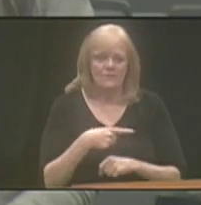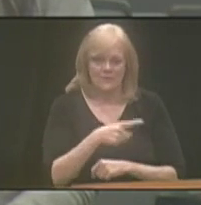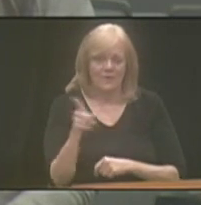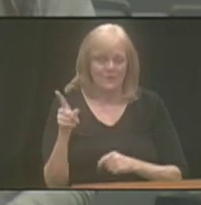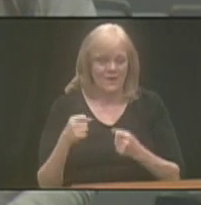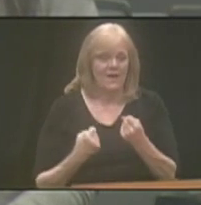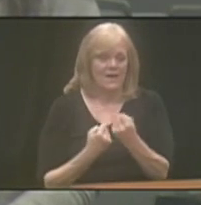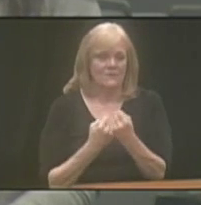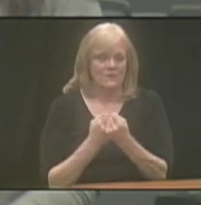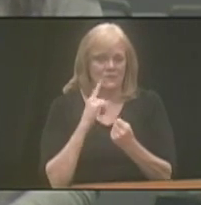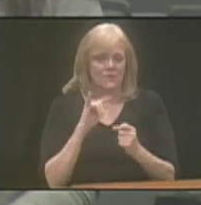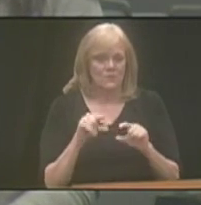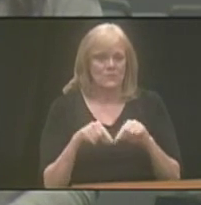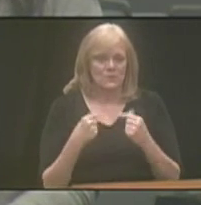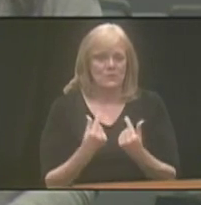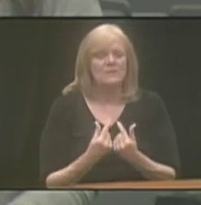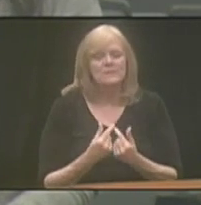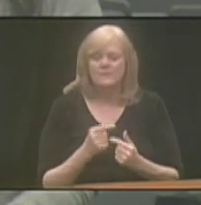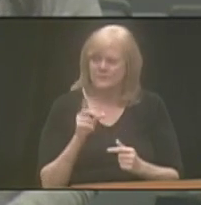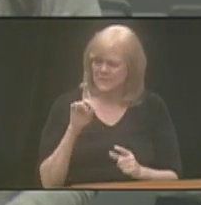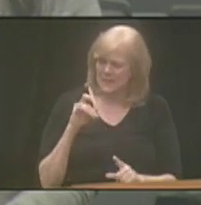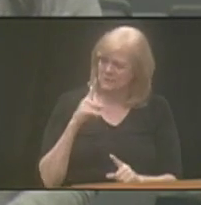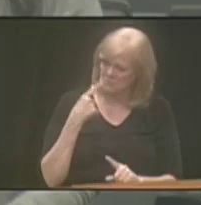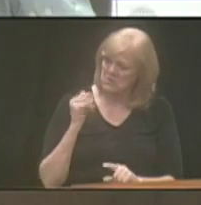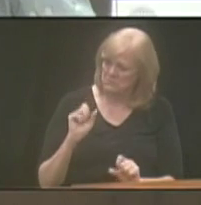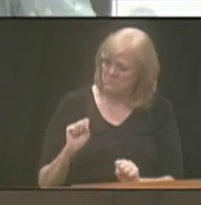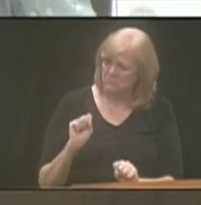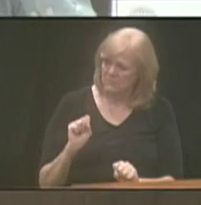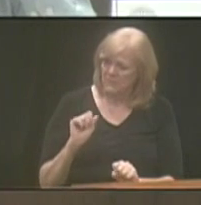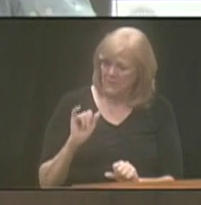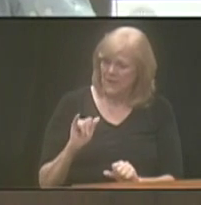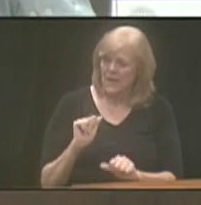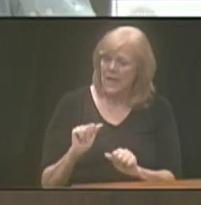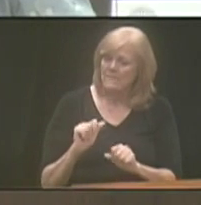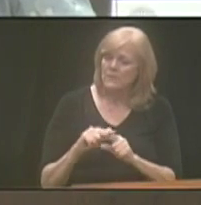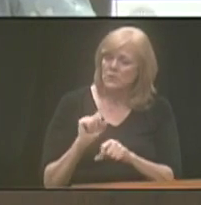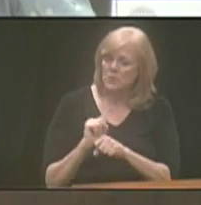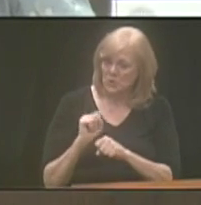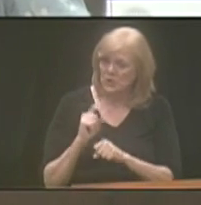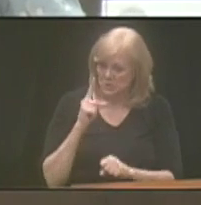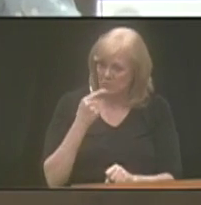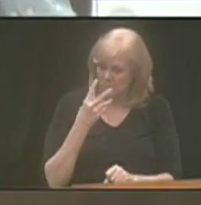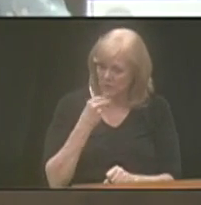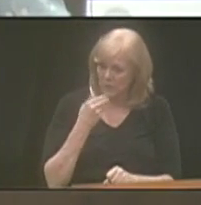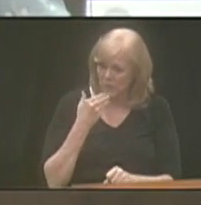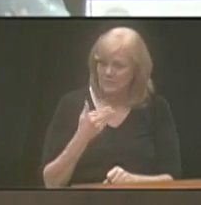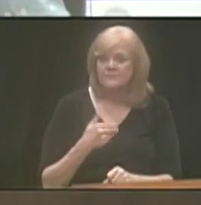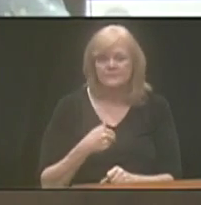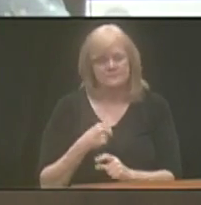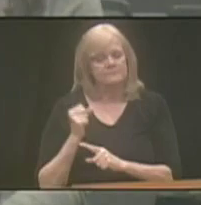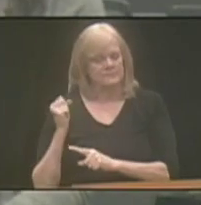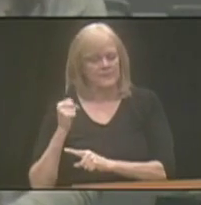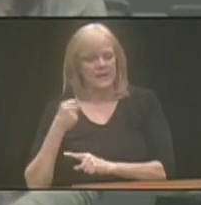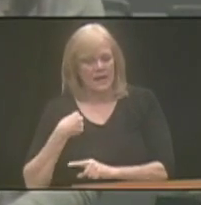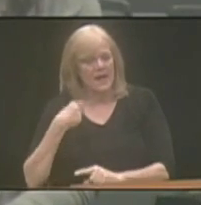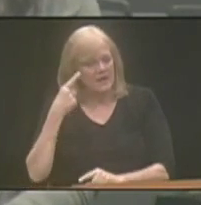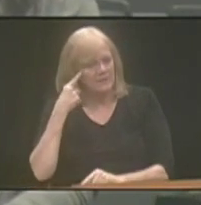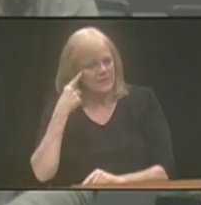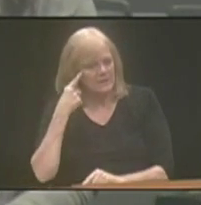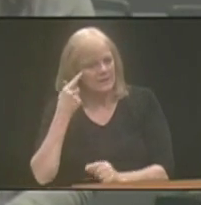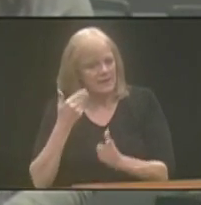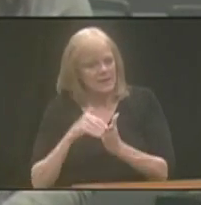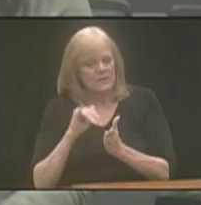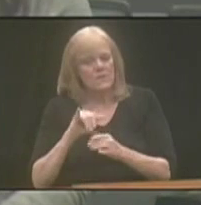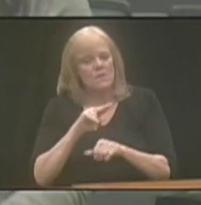advocating for those groups. Does it look likely? I mean, the ABLE to work, is it looking pretty good? Yeah, think, again,